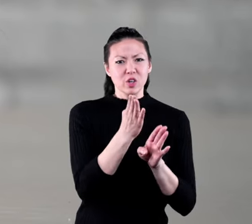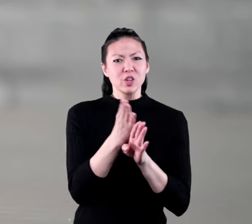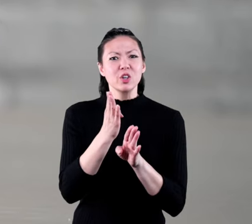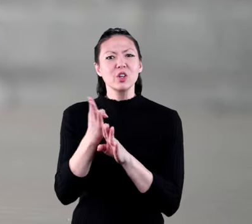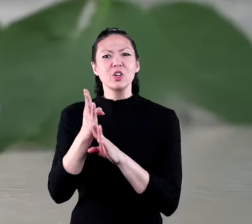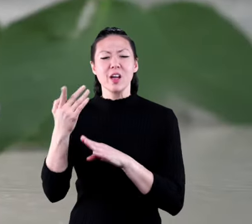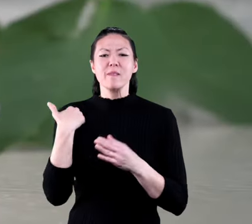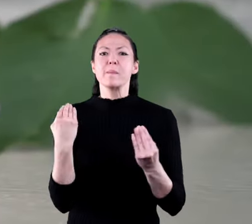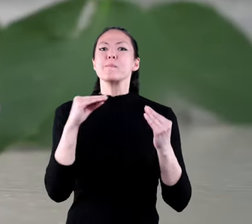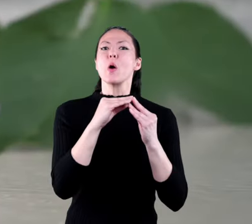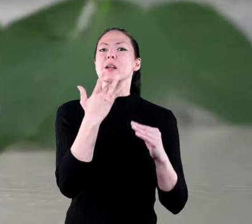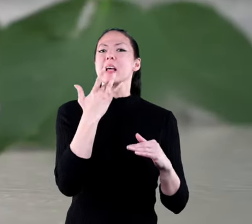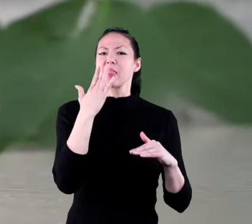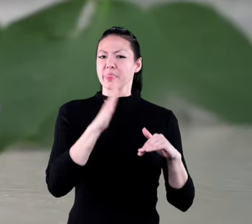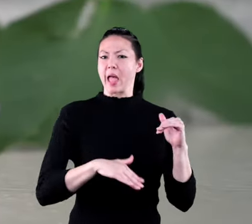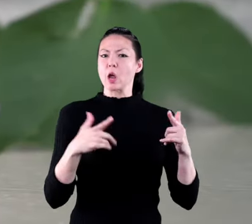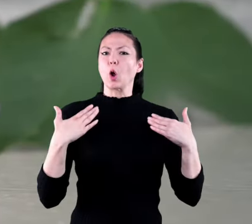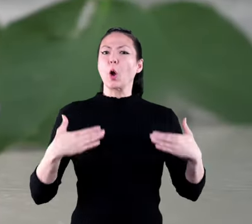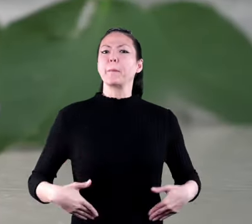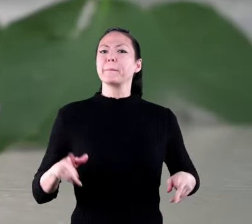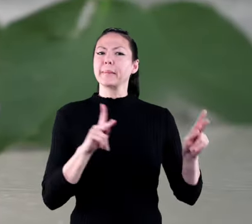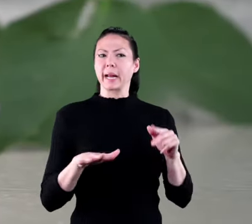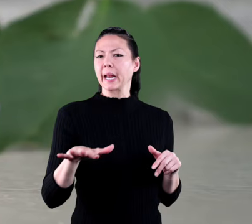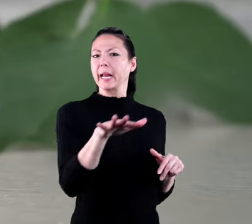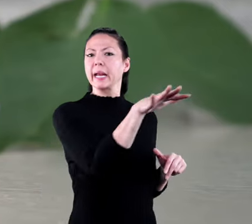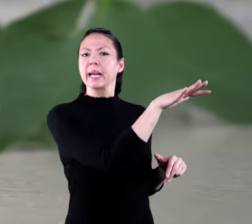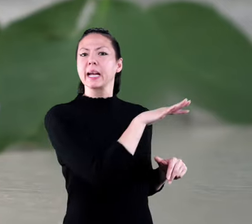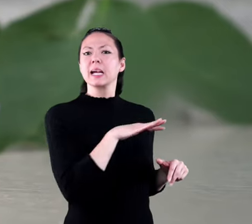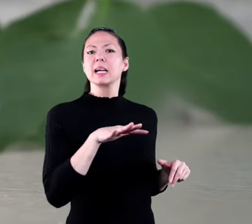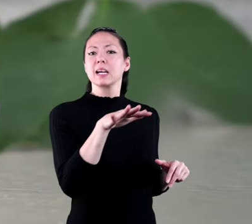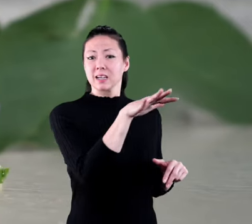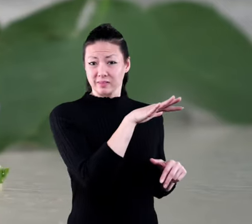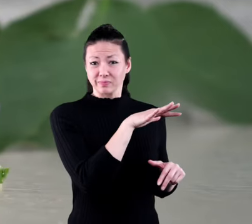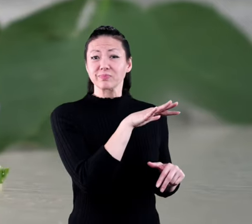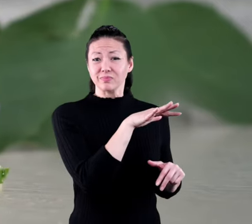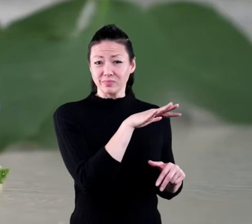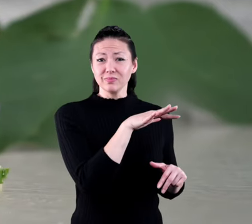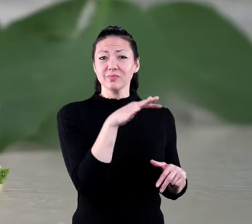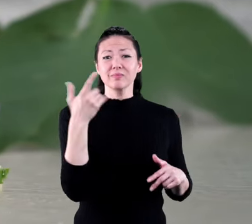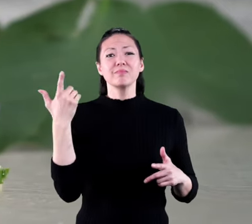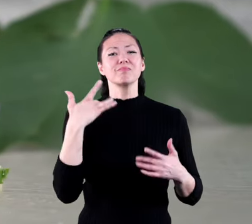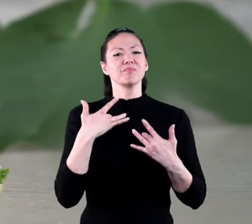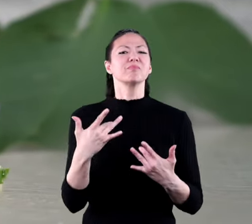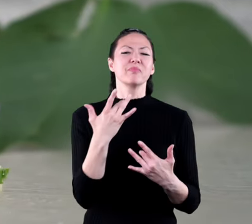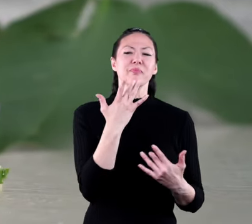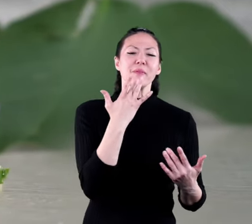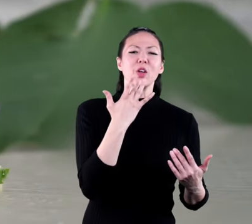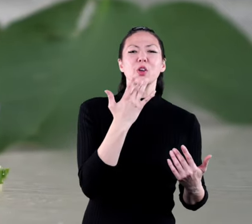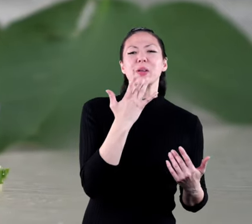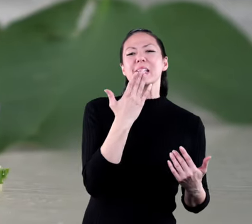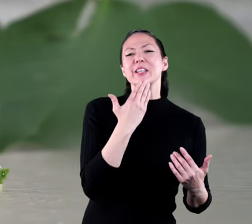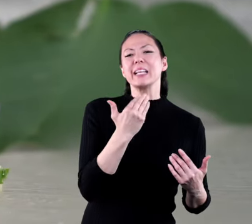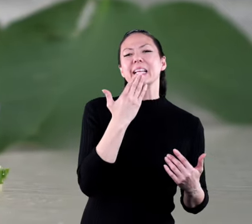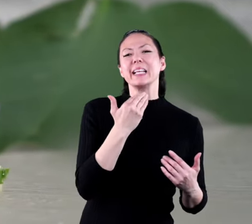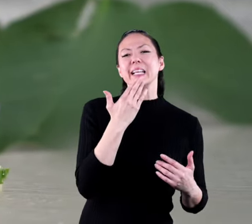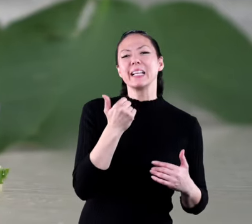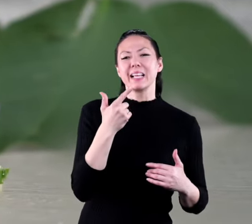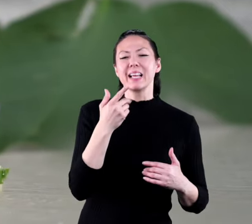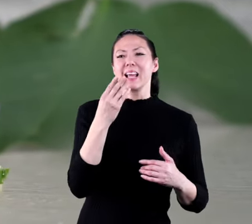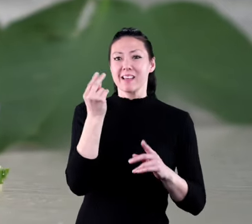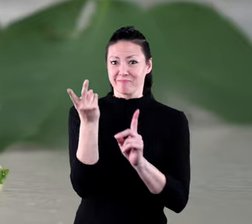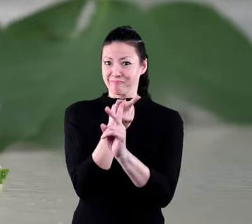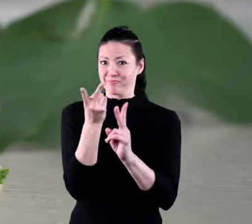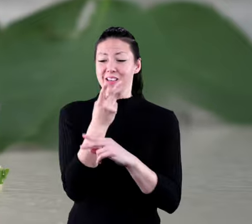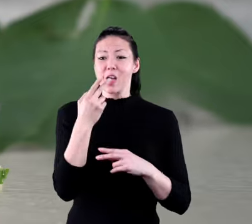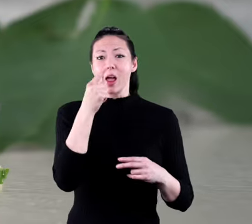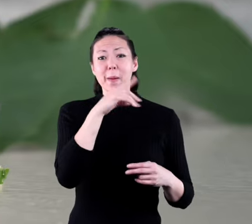they have a lot more taste than humans do and tend to prefer foods that taste sweet that may be something humans